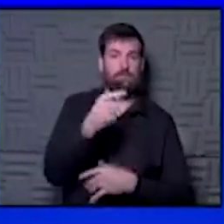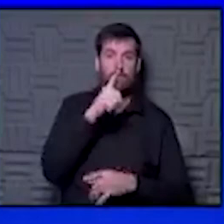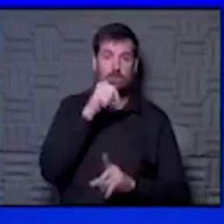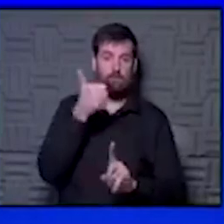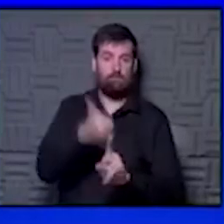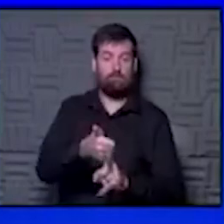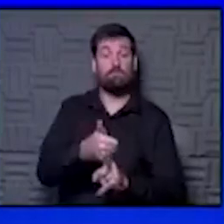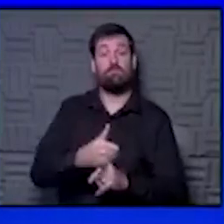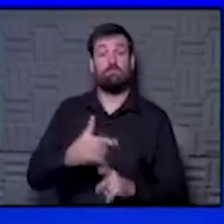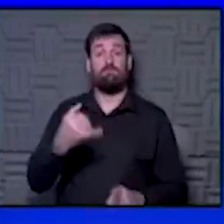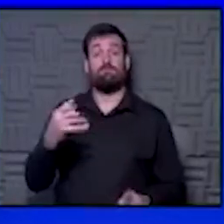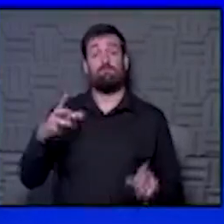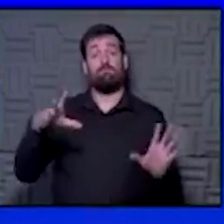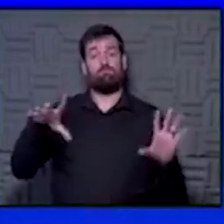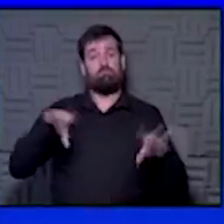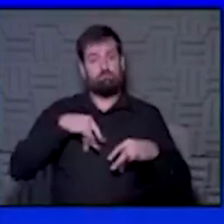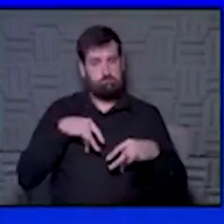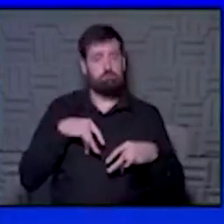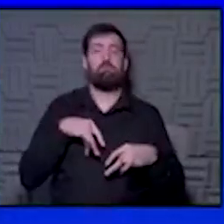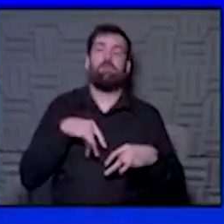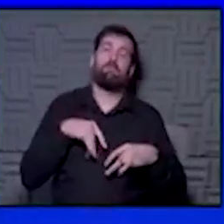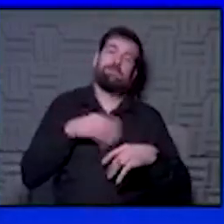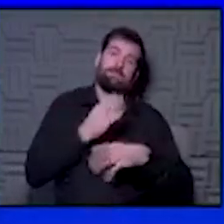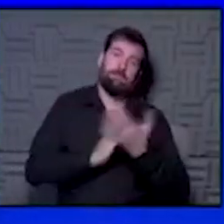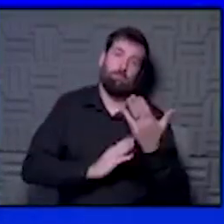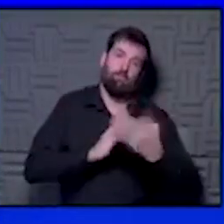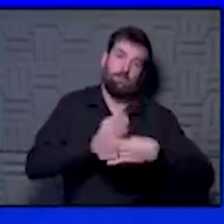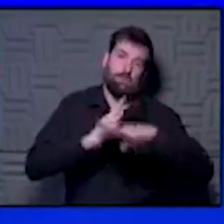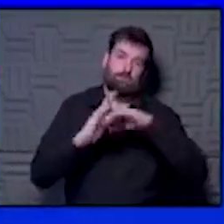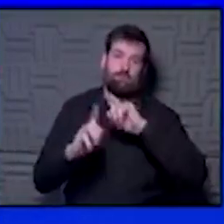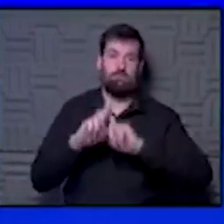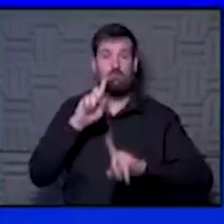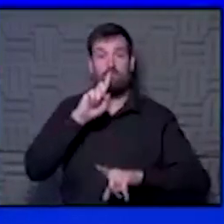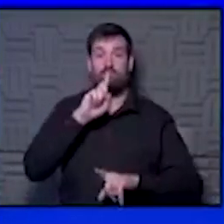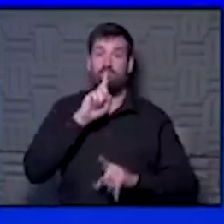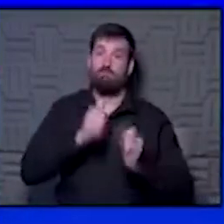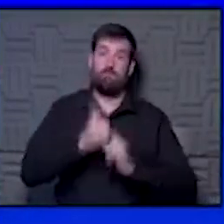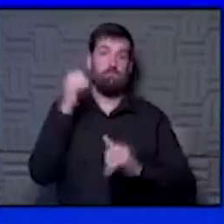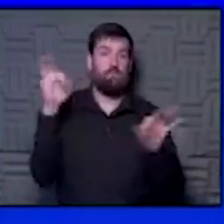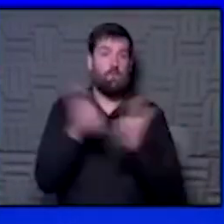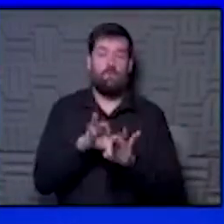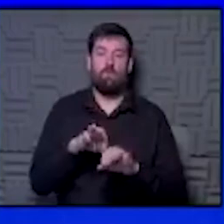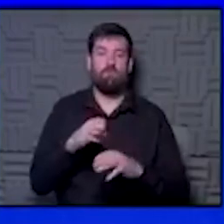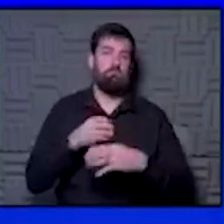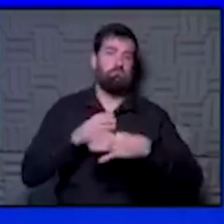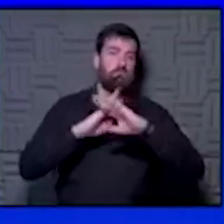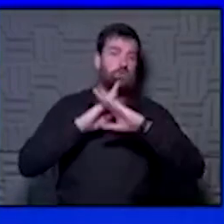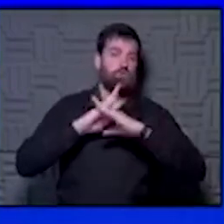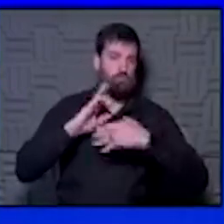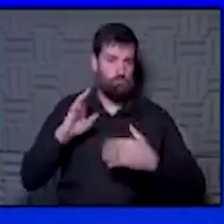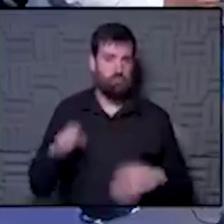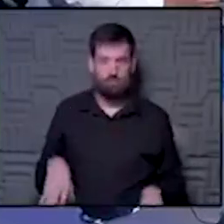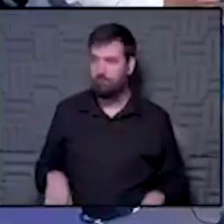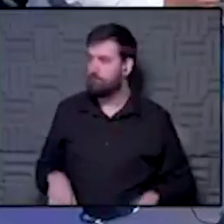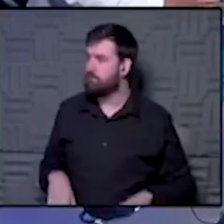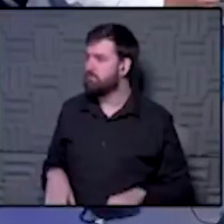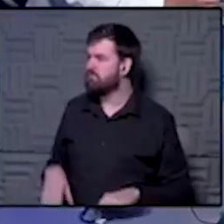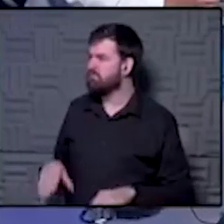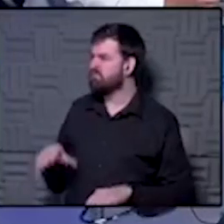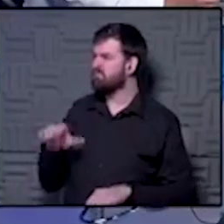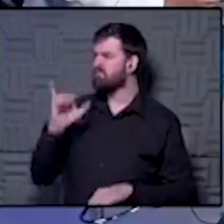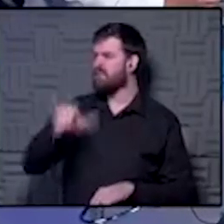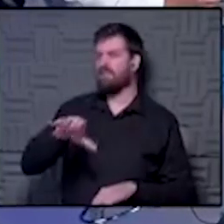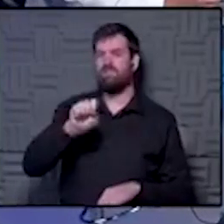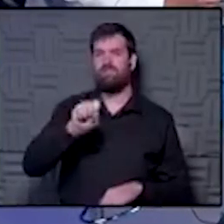you as the wearer could be protected as well. But we really want that barrier effect of the mask. I think the Swiss cheese